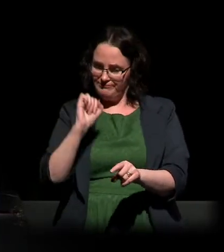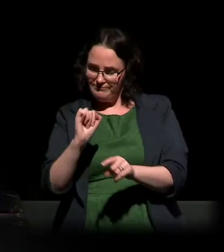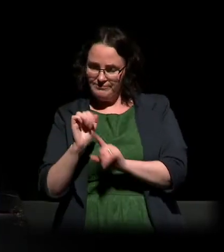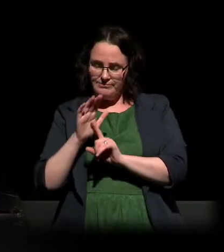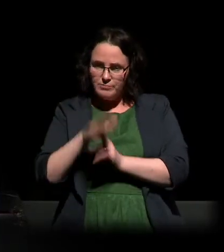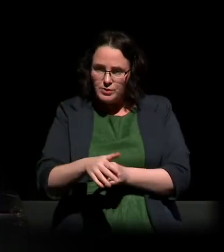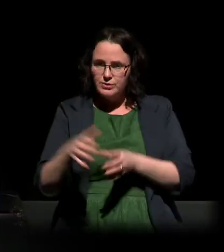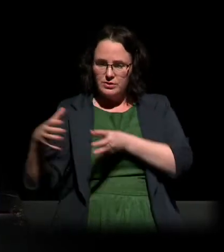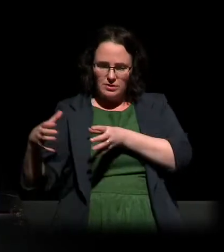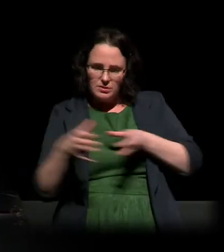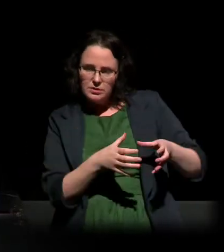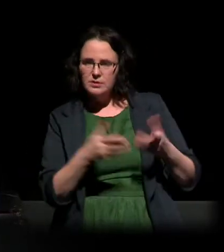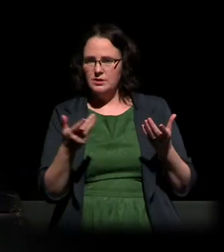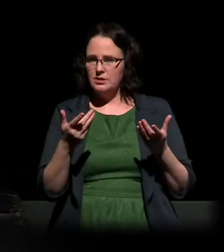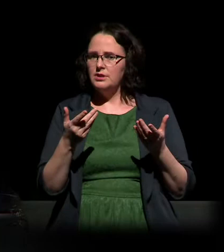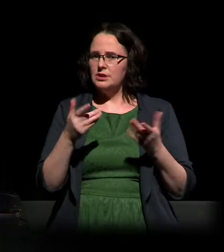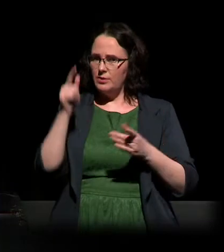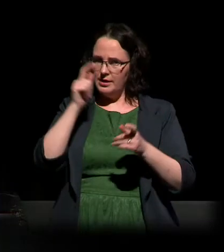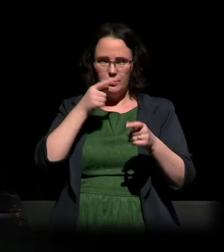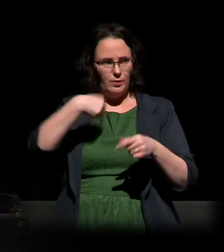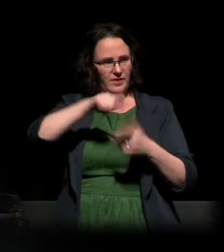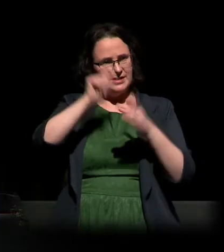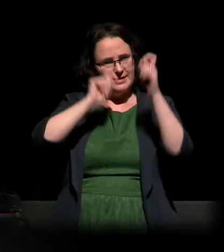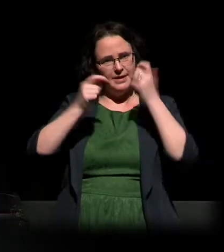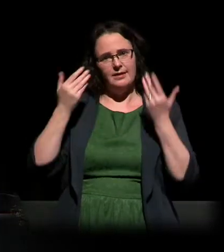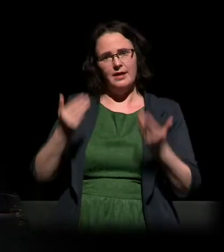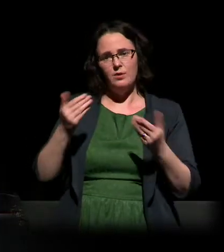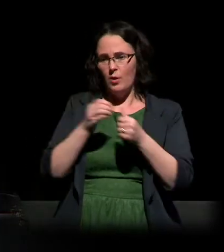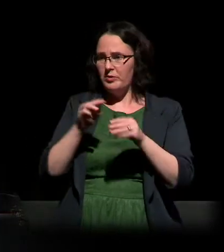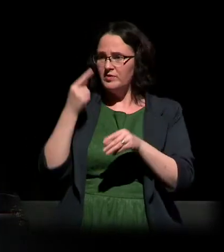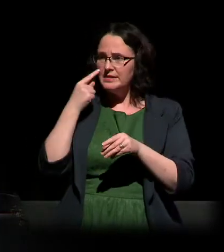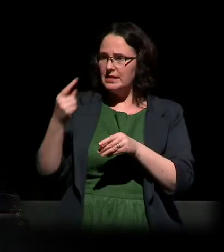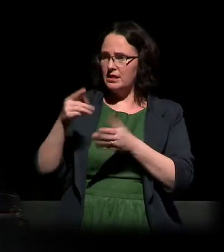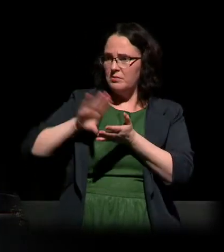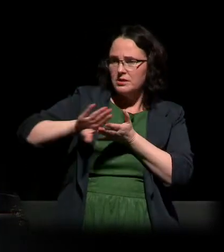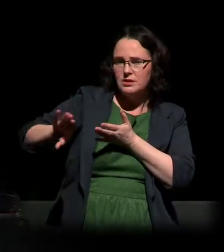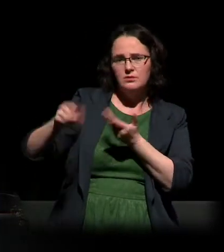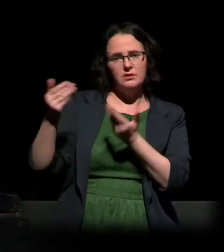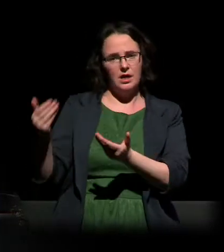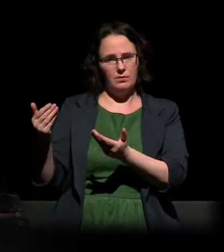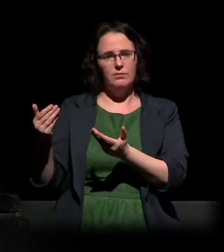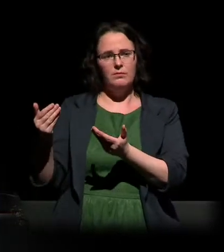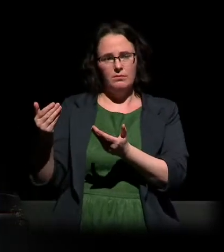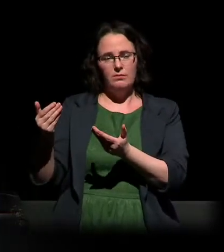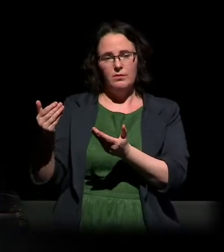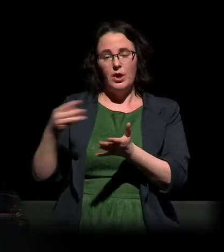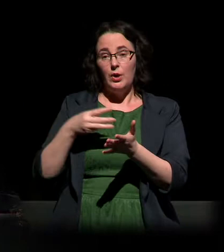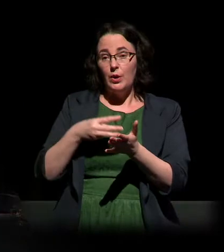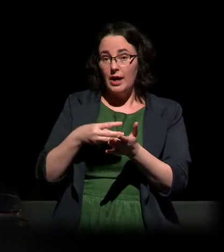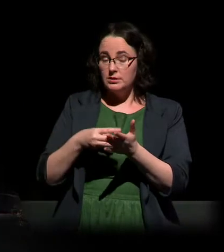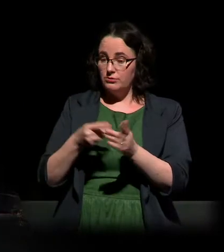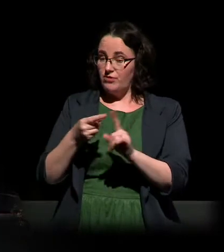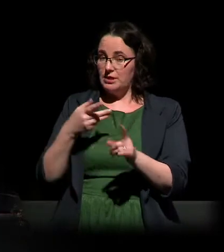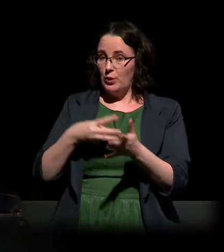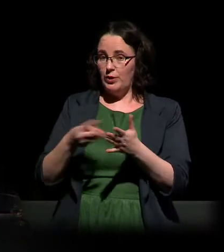when others are treated in the same way. And we also need to recognise when we are the bystanders, because the moral